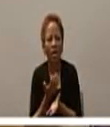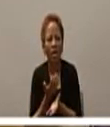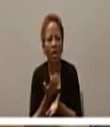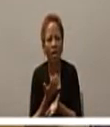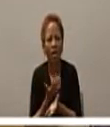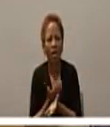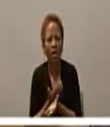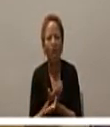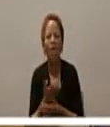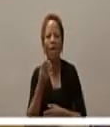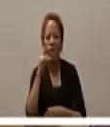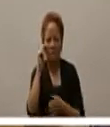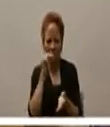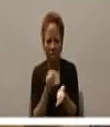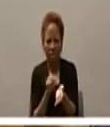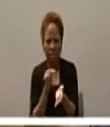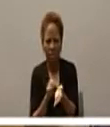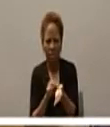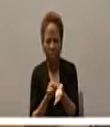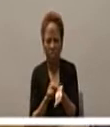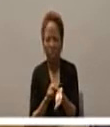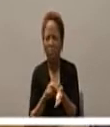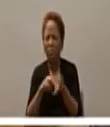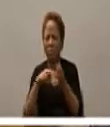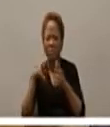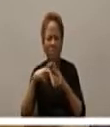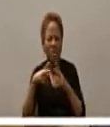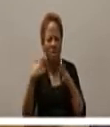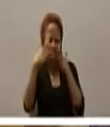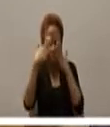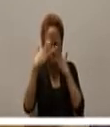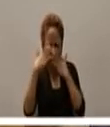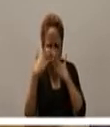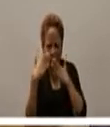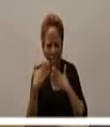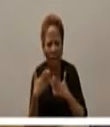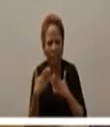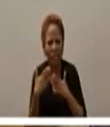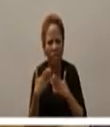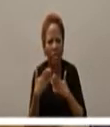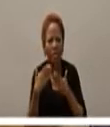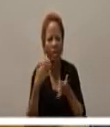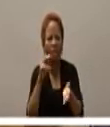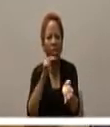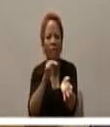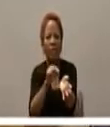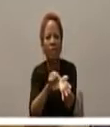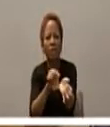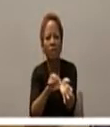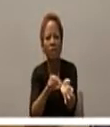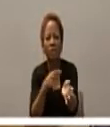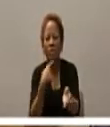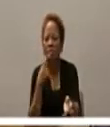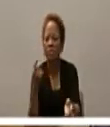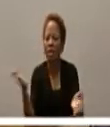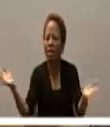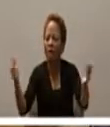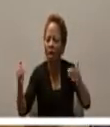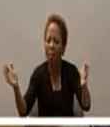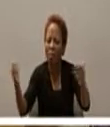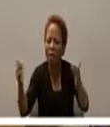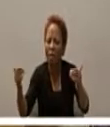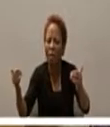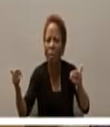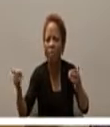was she was distraught it was very very obvious she encouraged to gather together to pray even though we